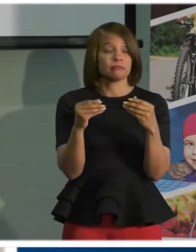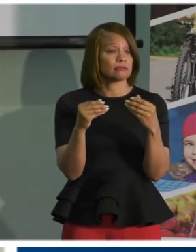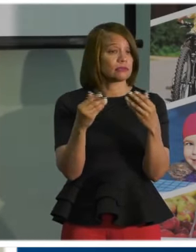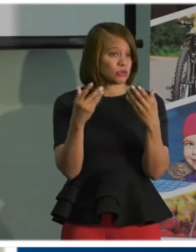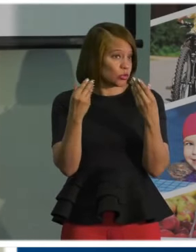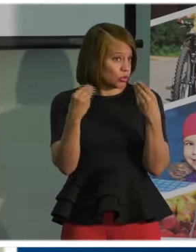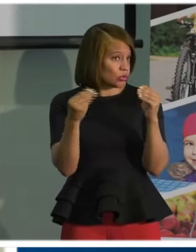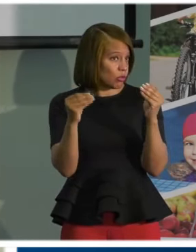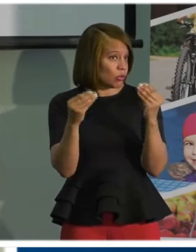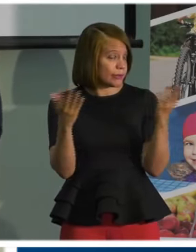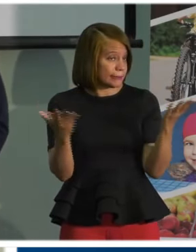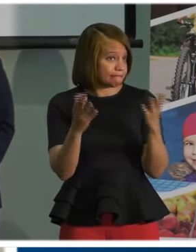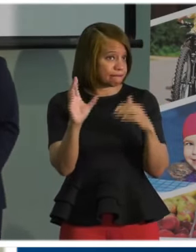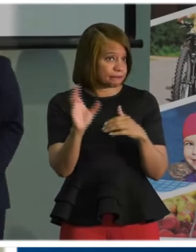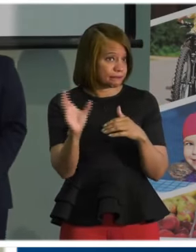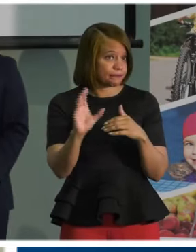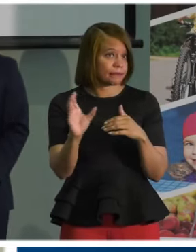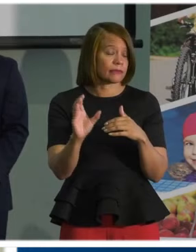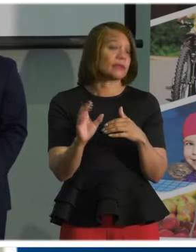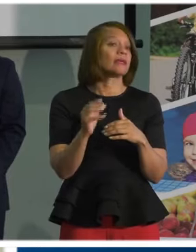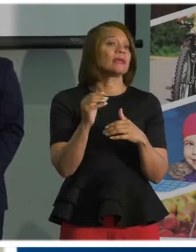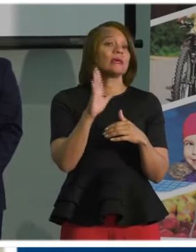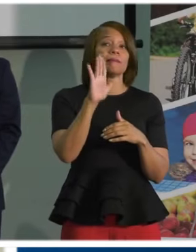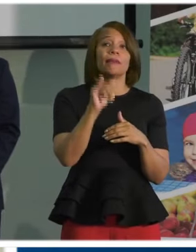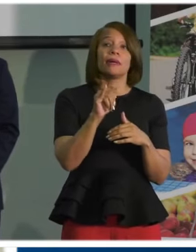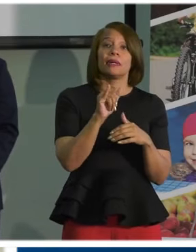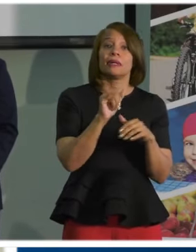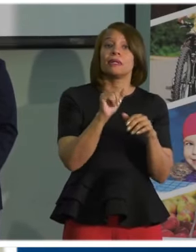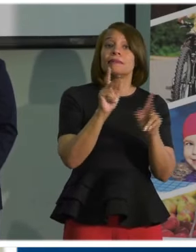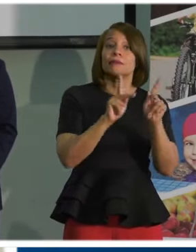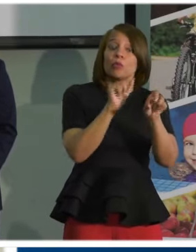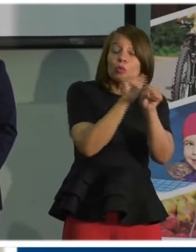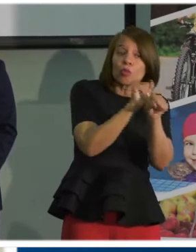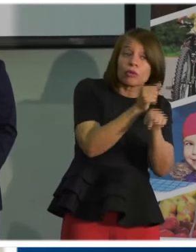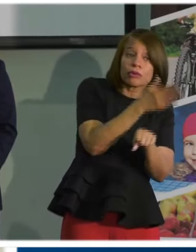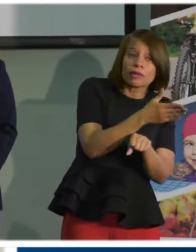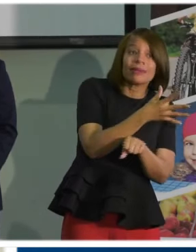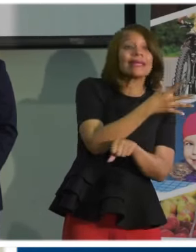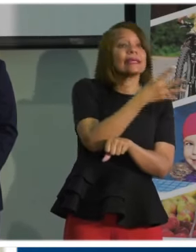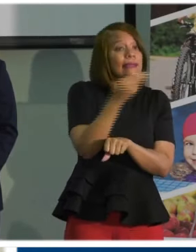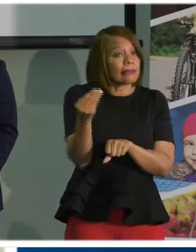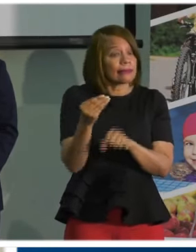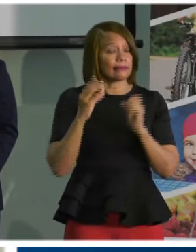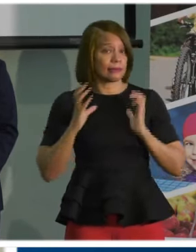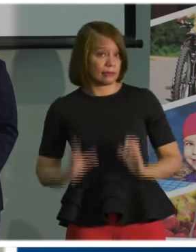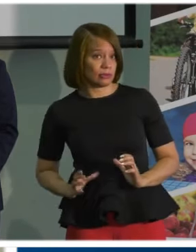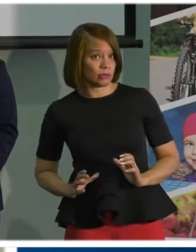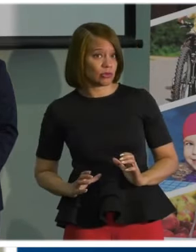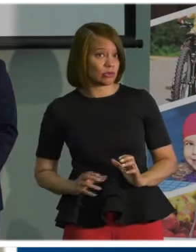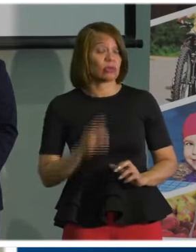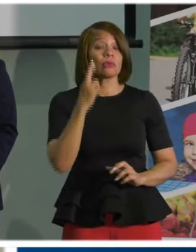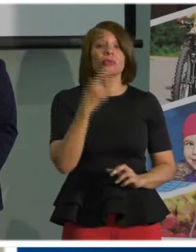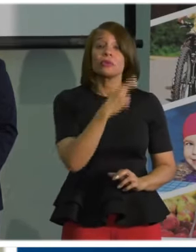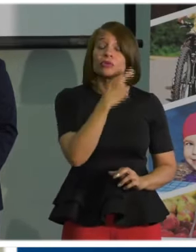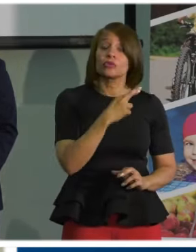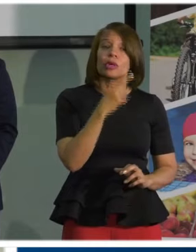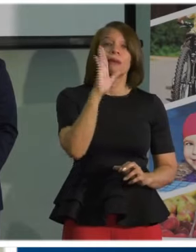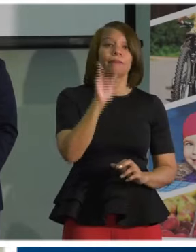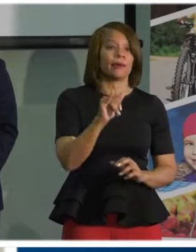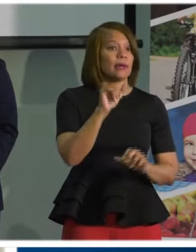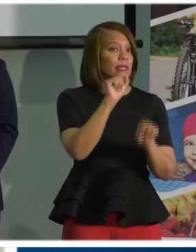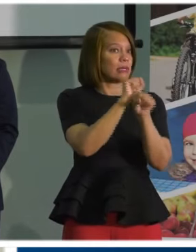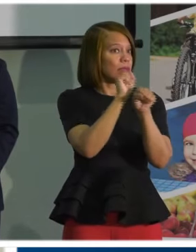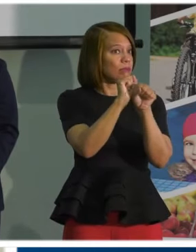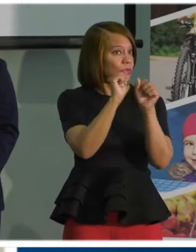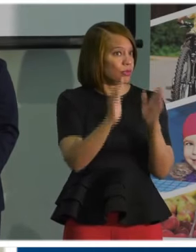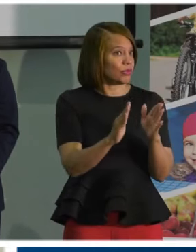establishments, by employees and customers. In restaurants, by employees at all times and by